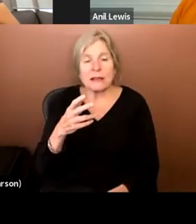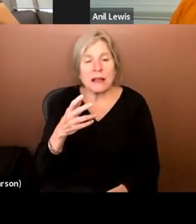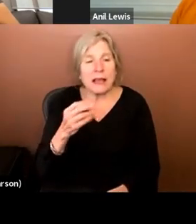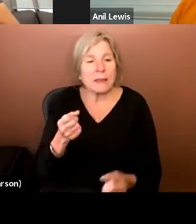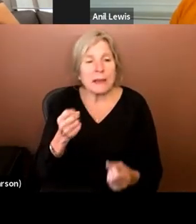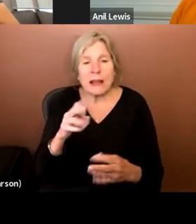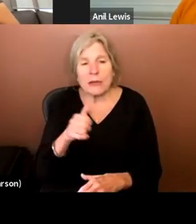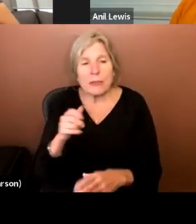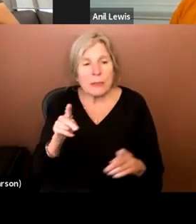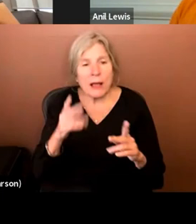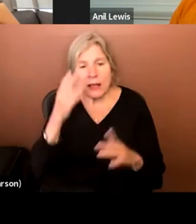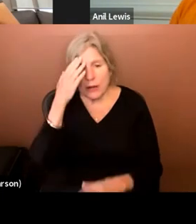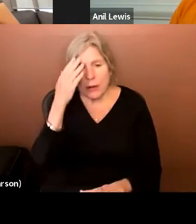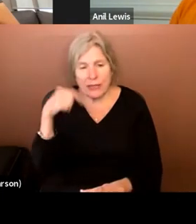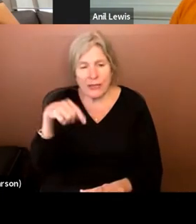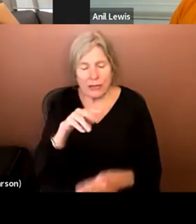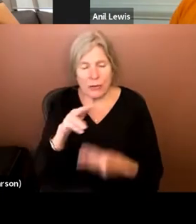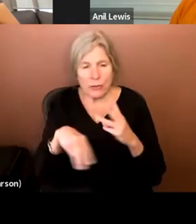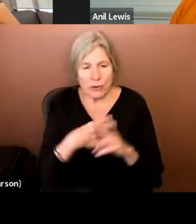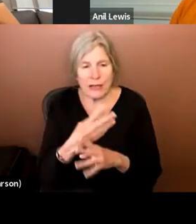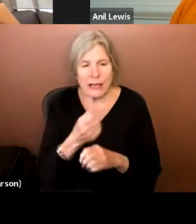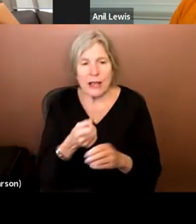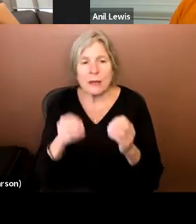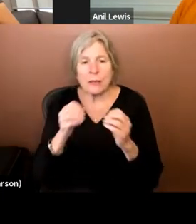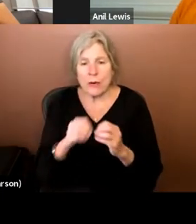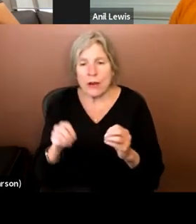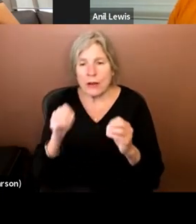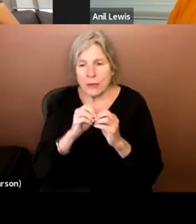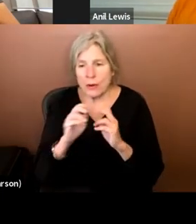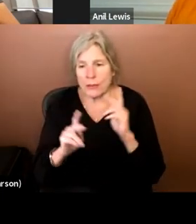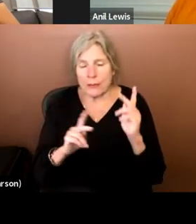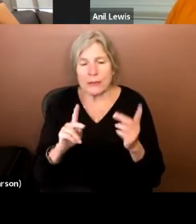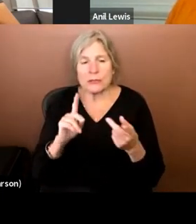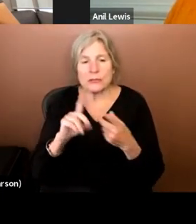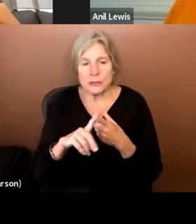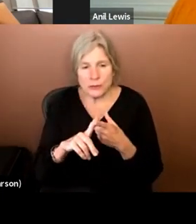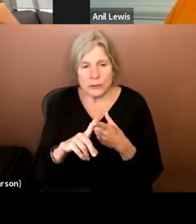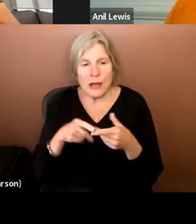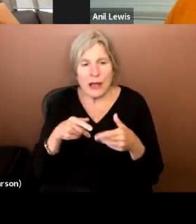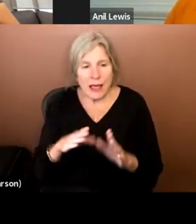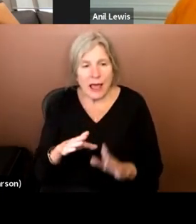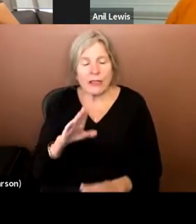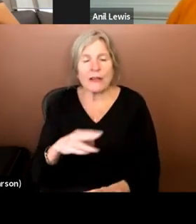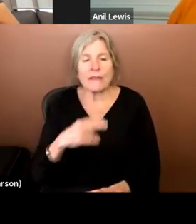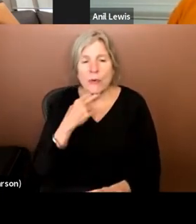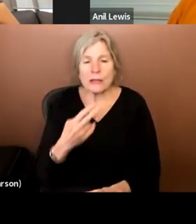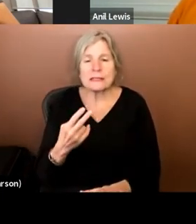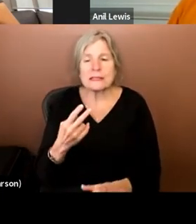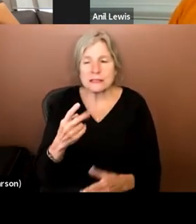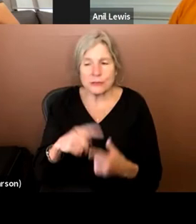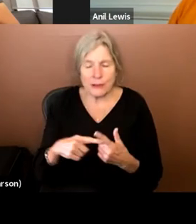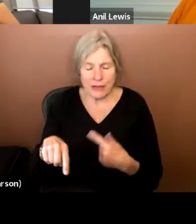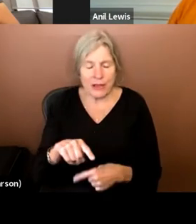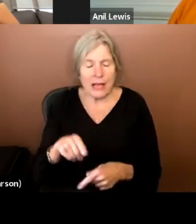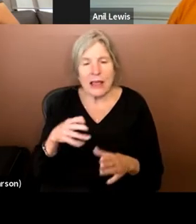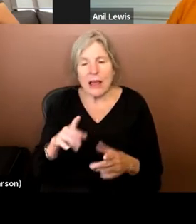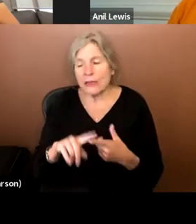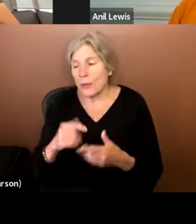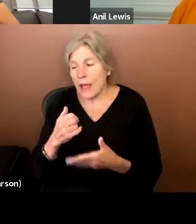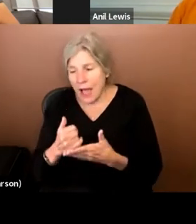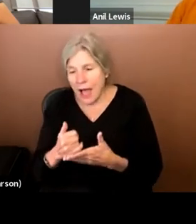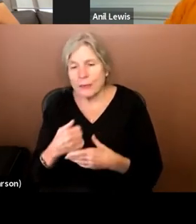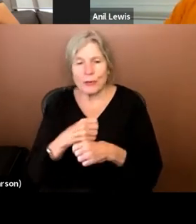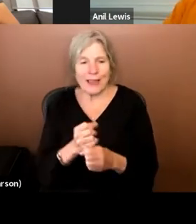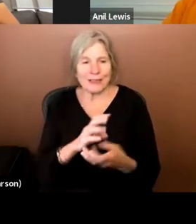and many other people I know out there in the world, getting more and more people to allow their voice to be out there and allow them to help create those